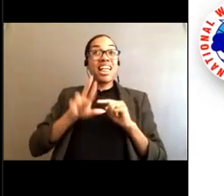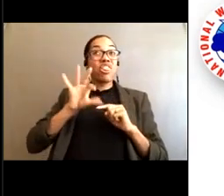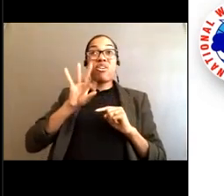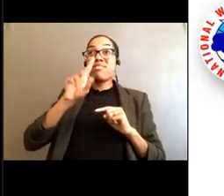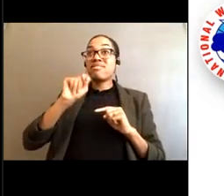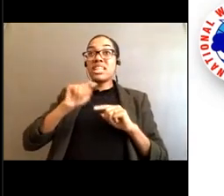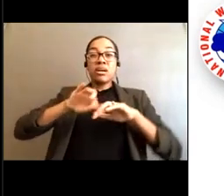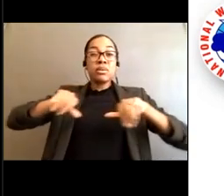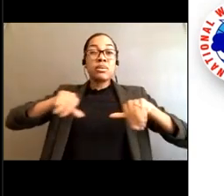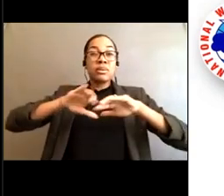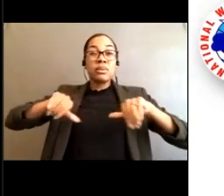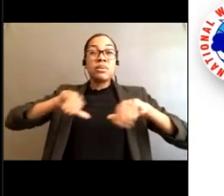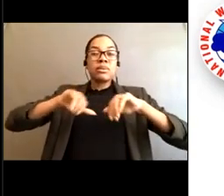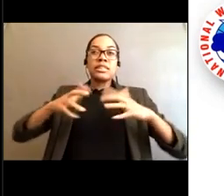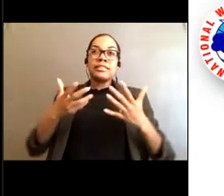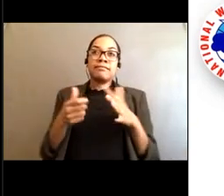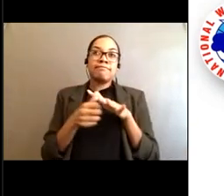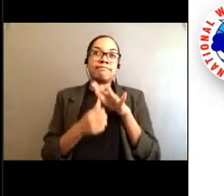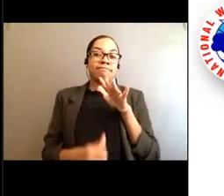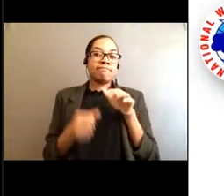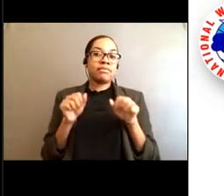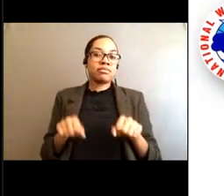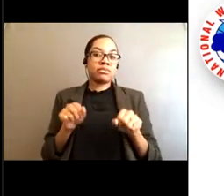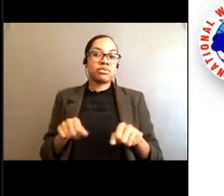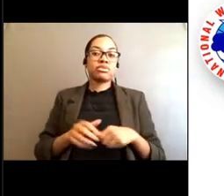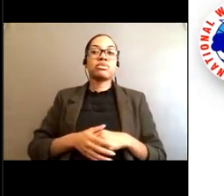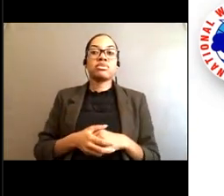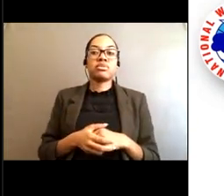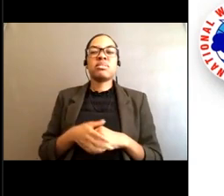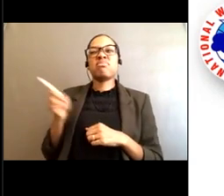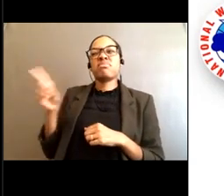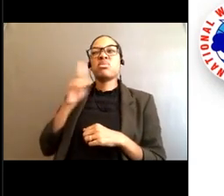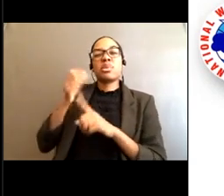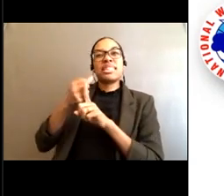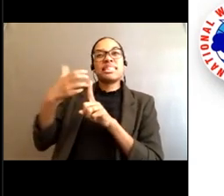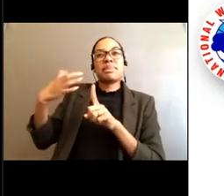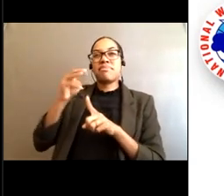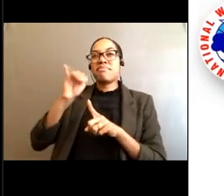what do we do if we're caught in a rip current.